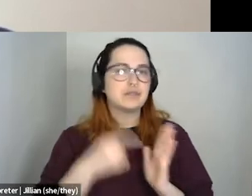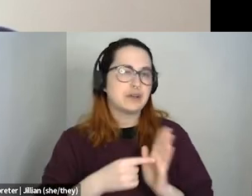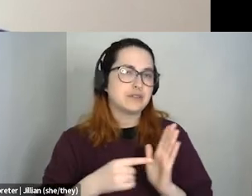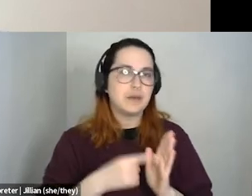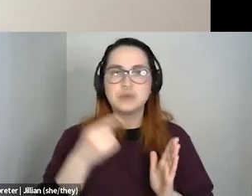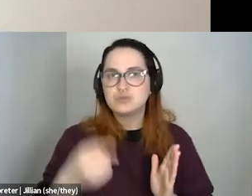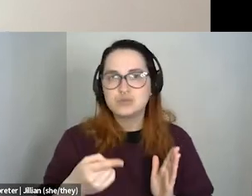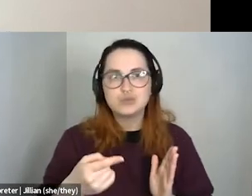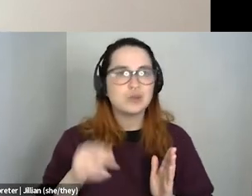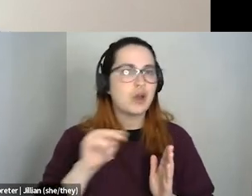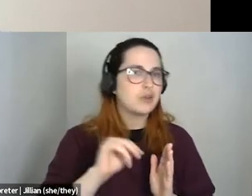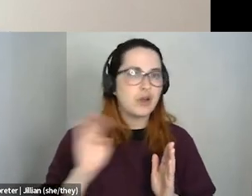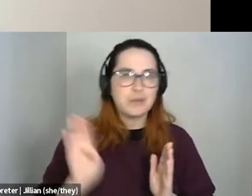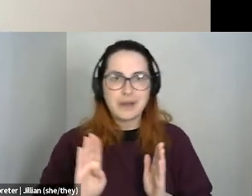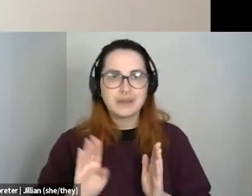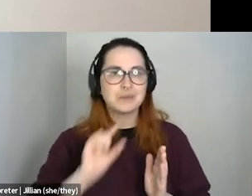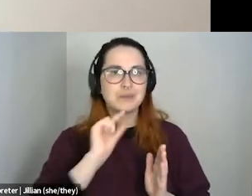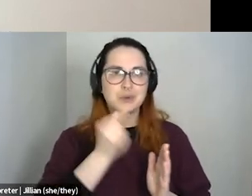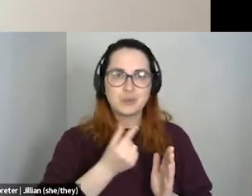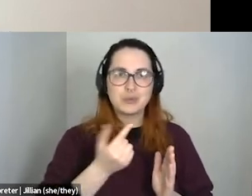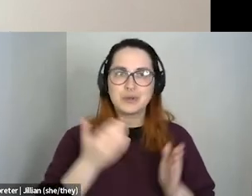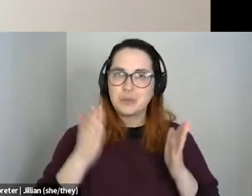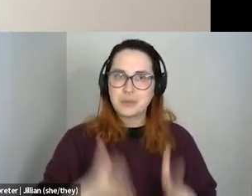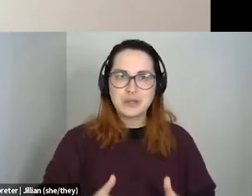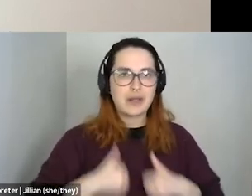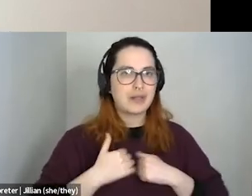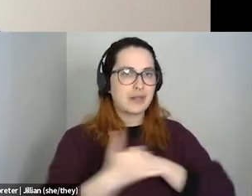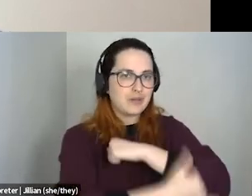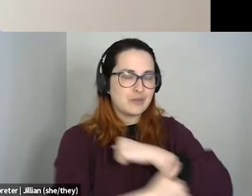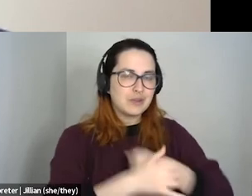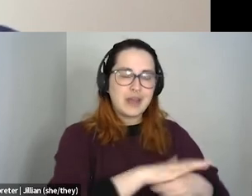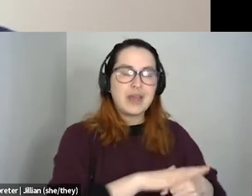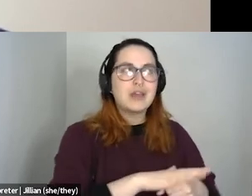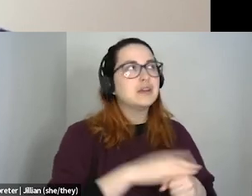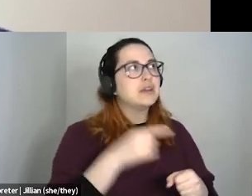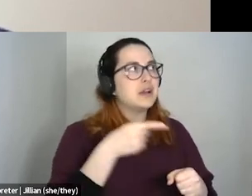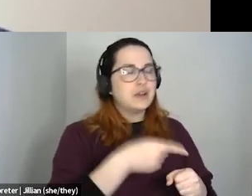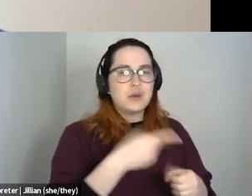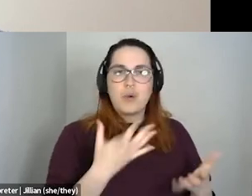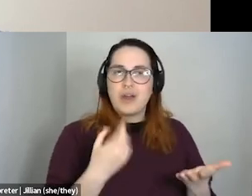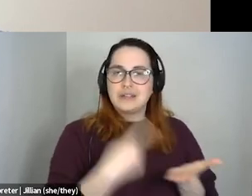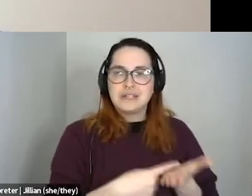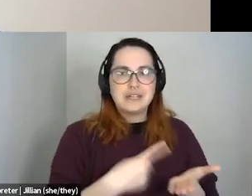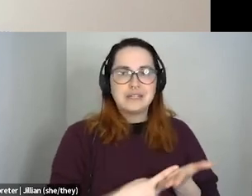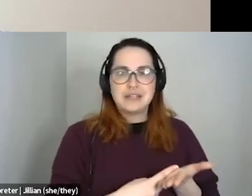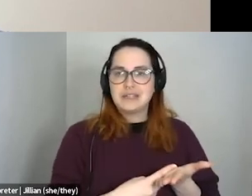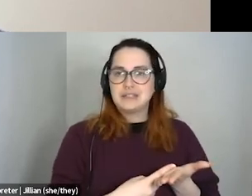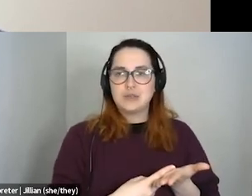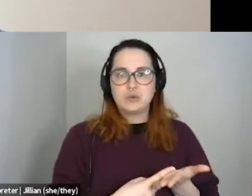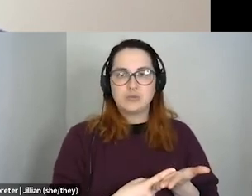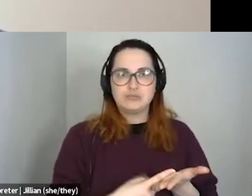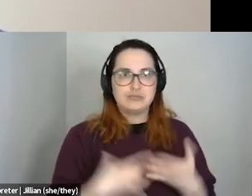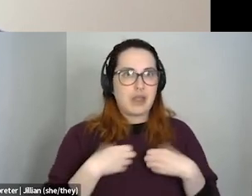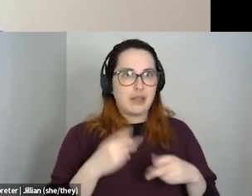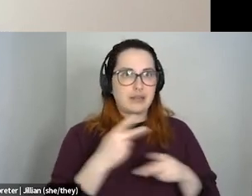queer person, you know, in a rural area who wants to talk about like how hard it is to access, you know,